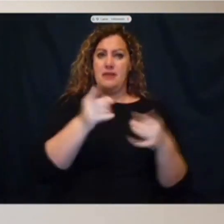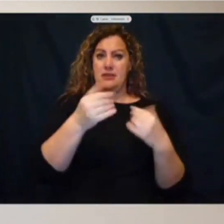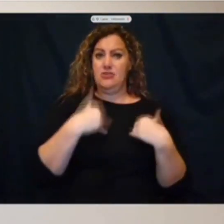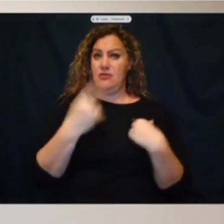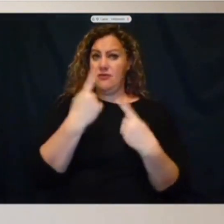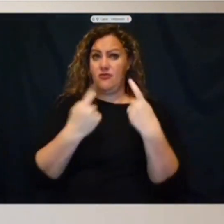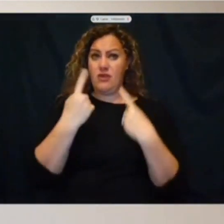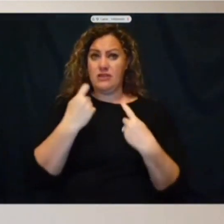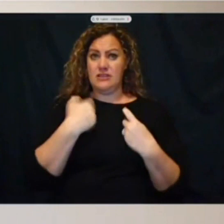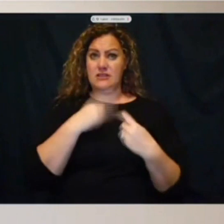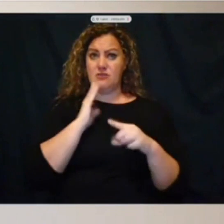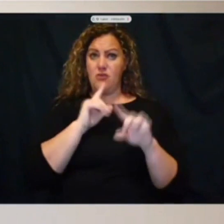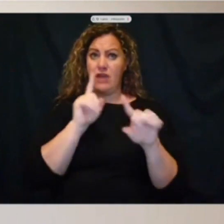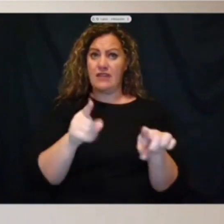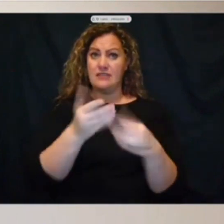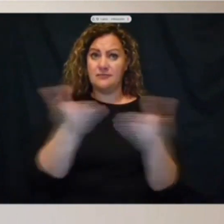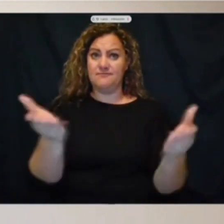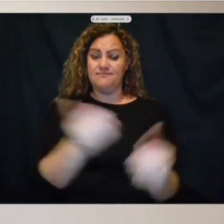those as we go forward.